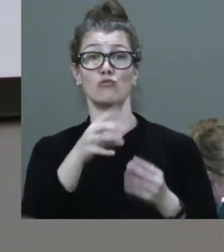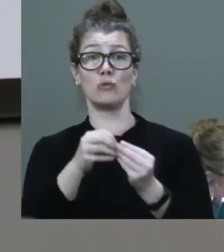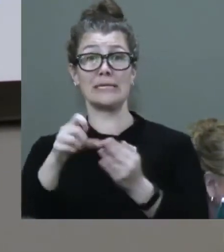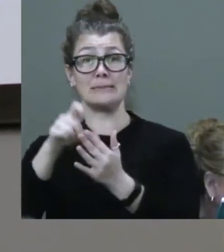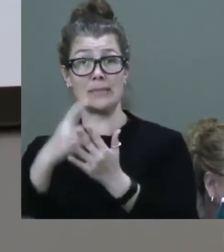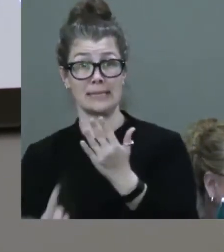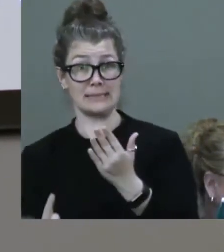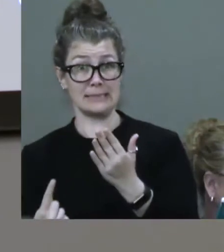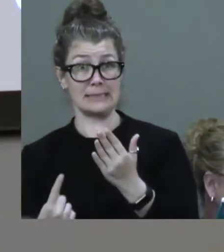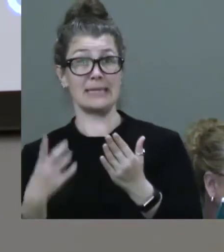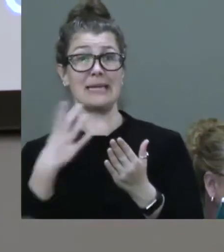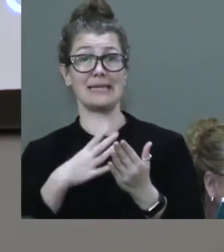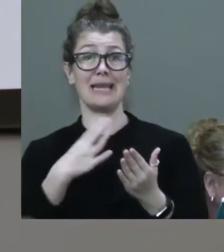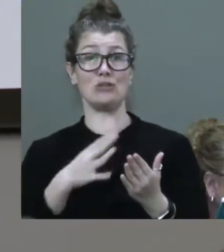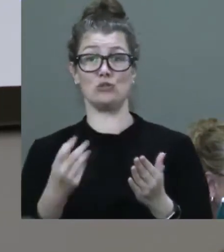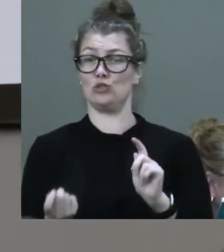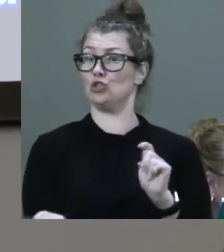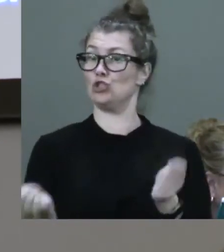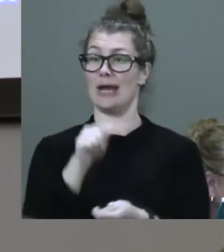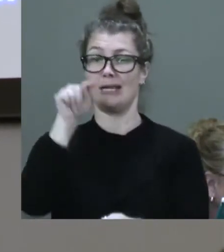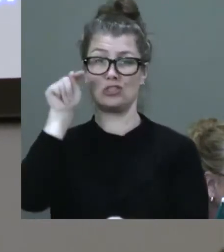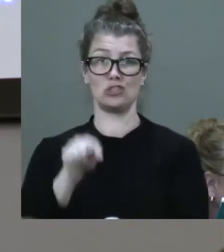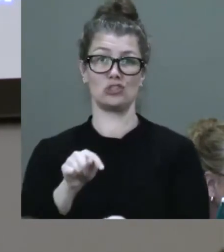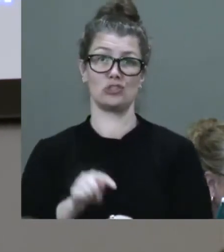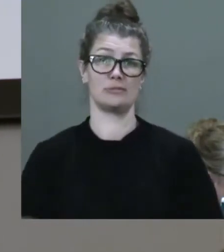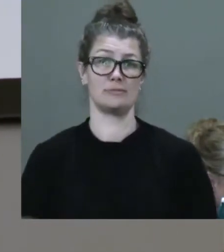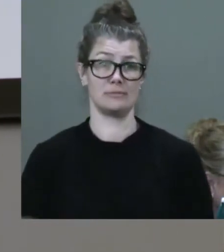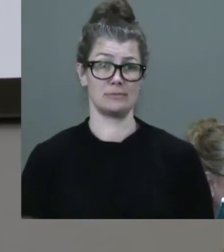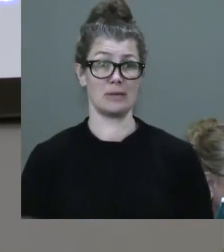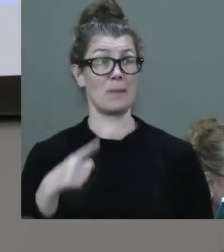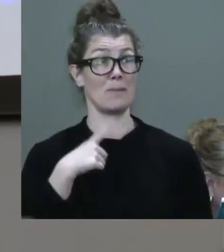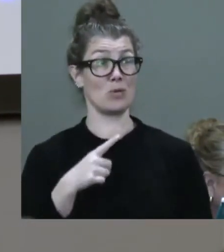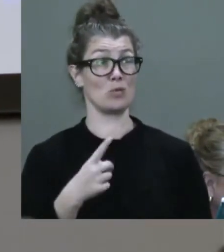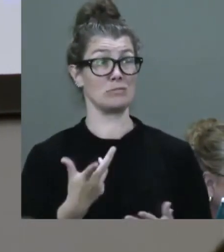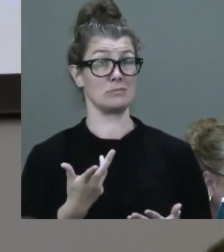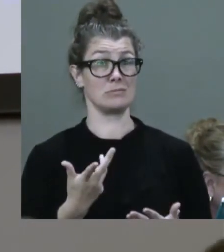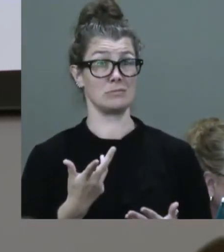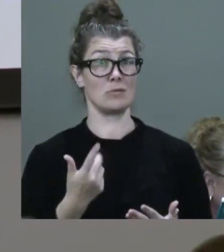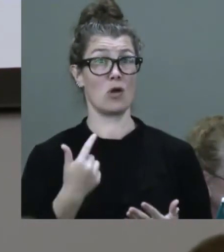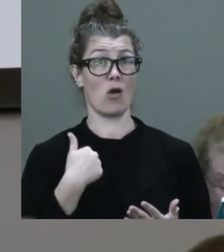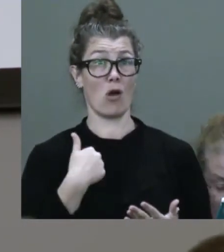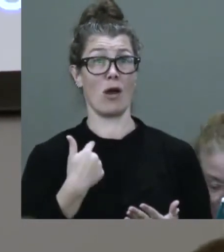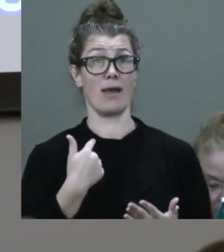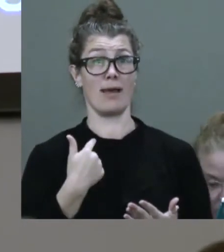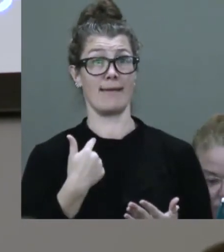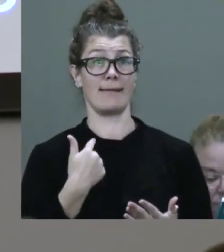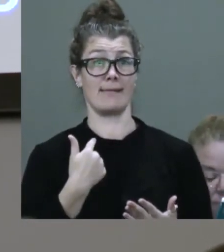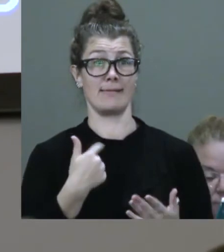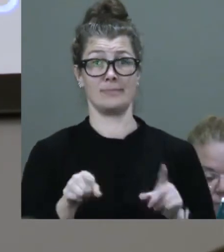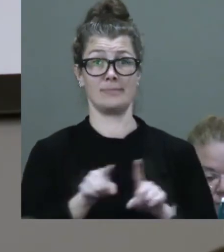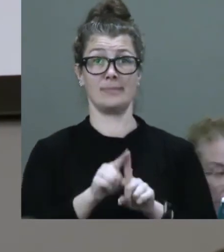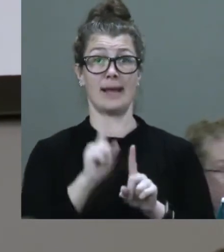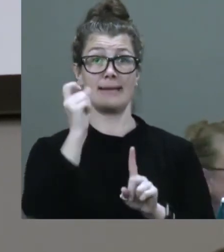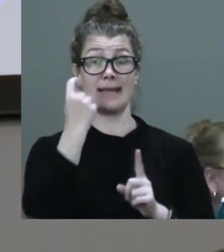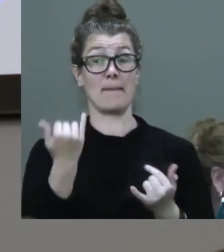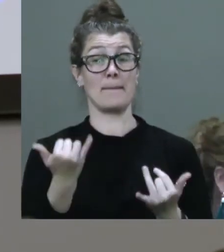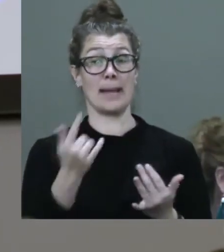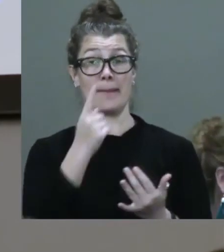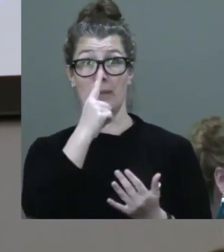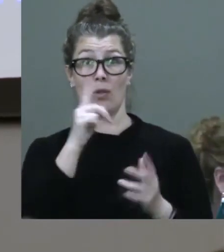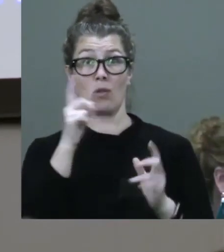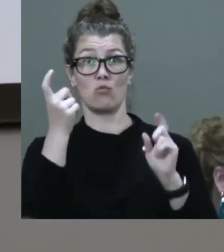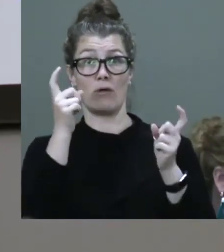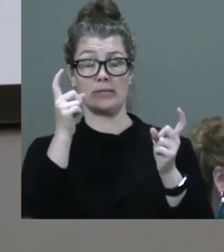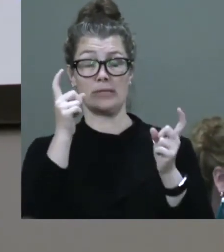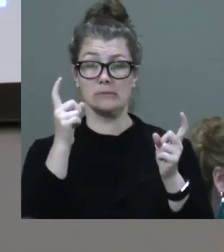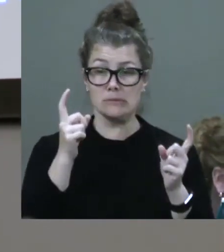needs to be fundamentally changed. Because I share, you know, the understanding that many people are worried about what would happen